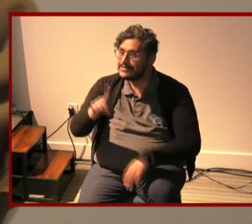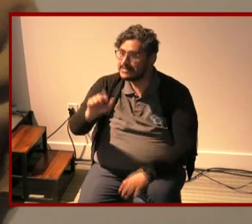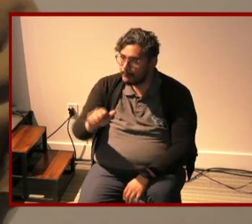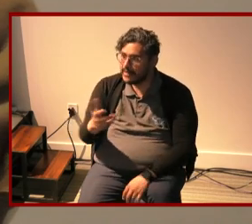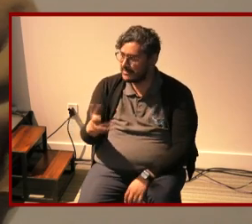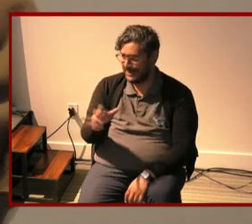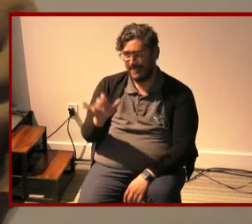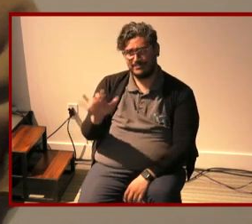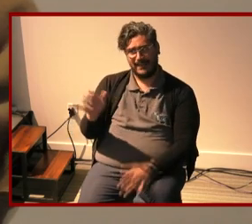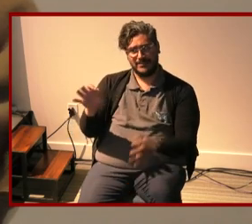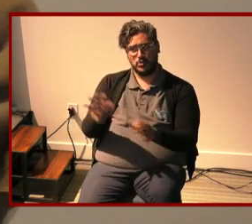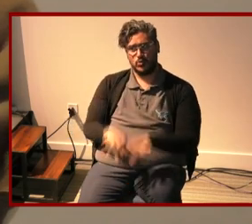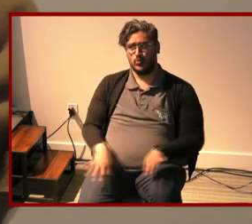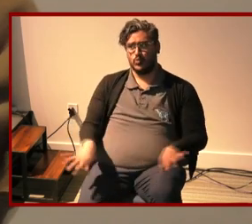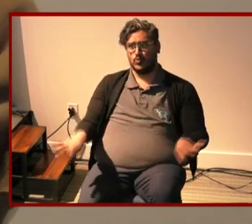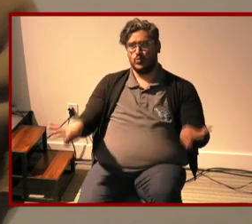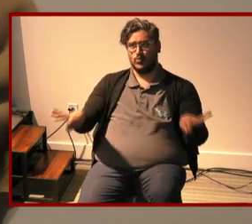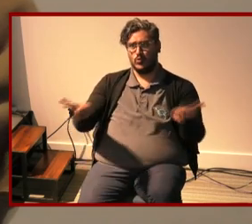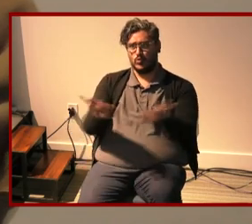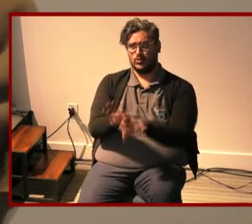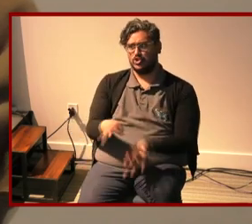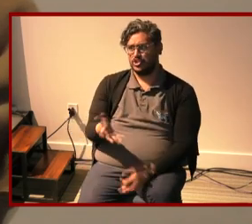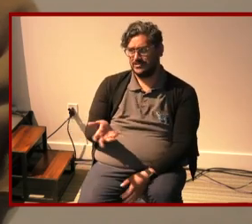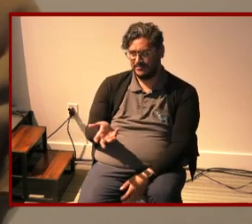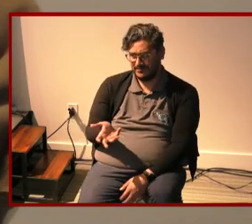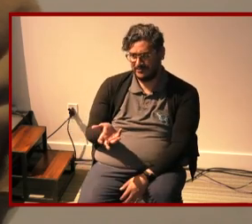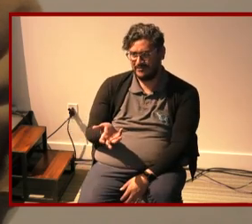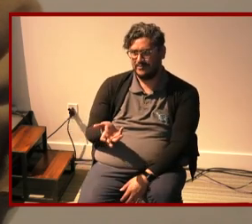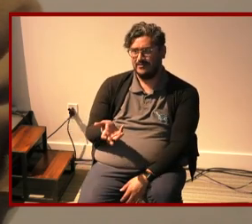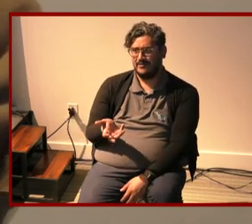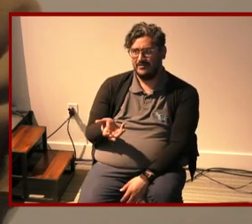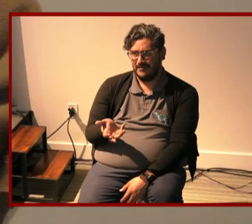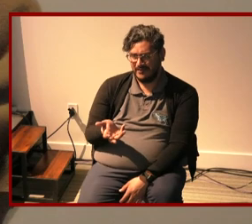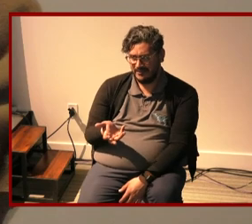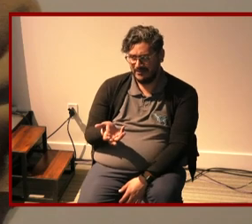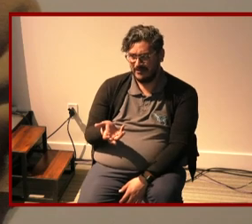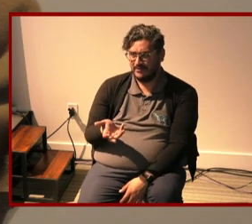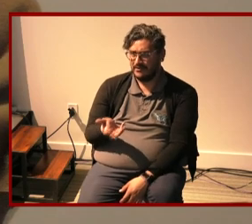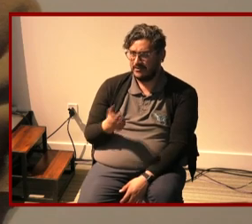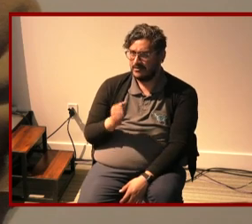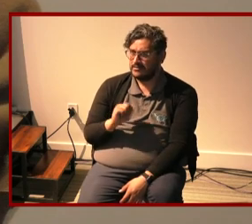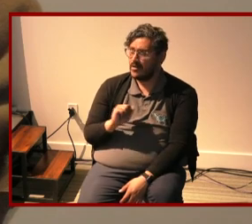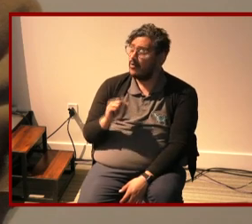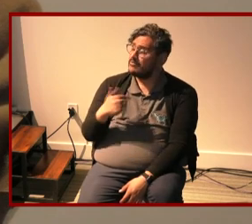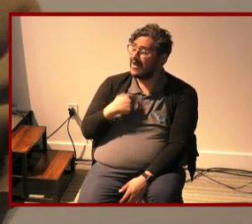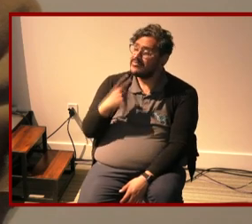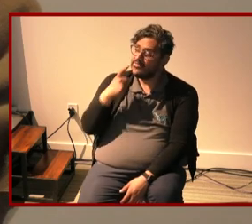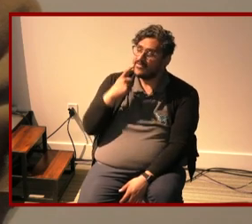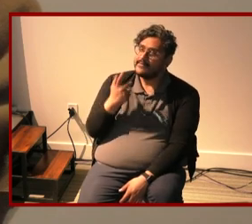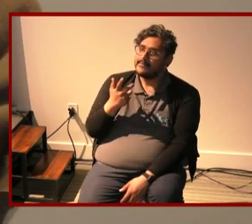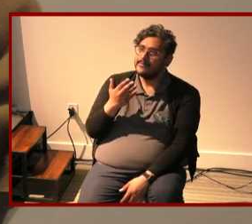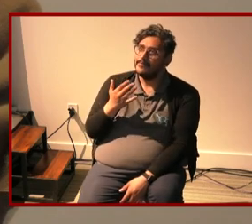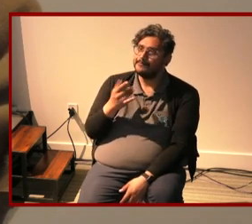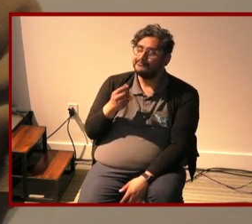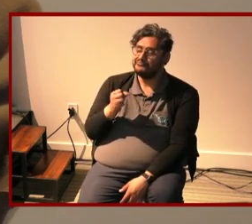that's a huge gain a huge difference so i think you know that